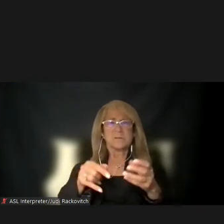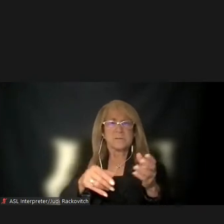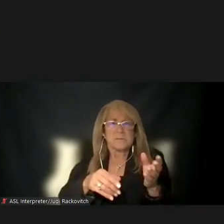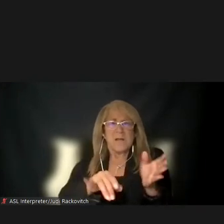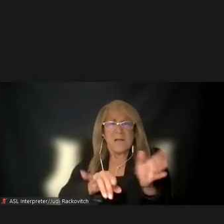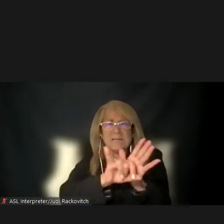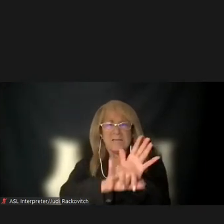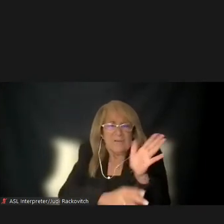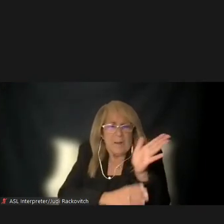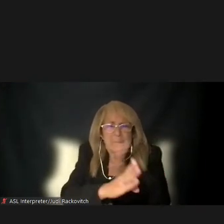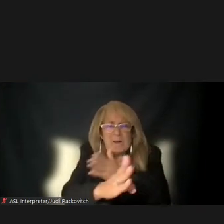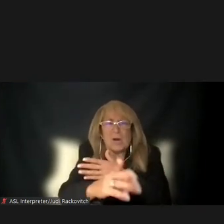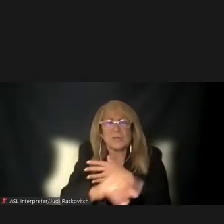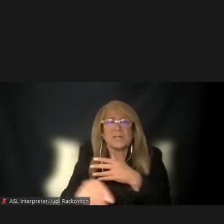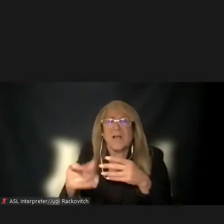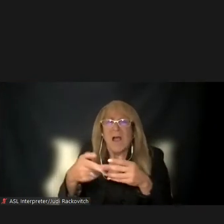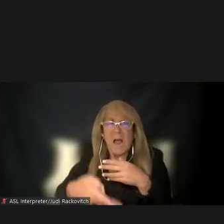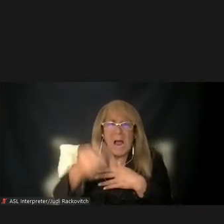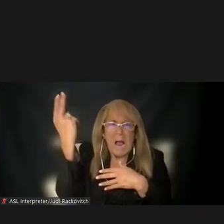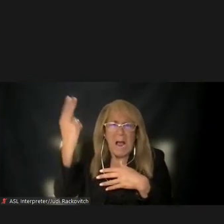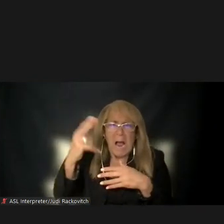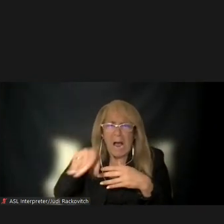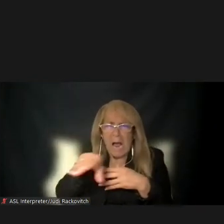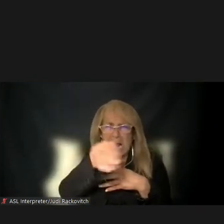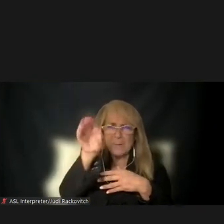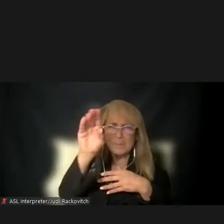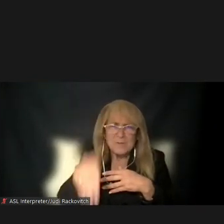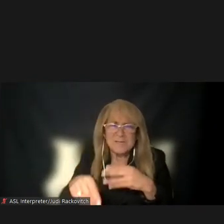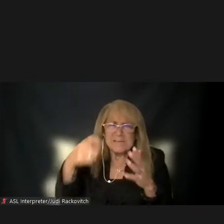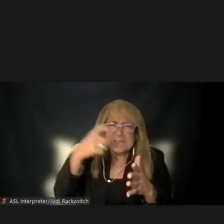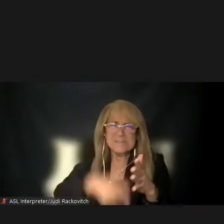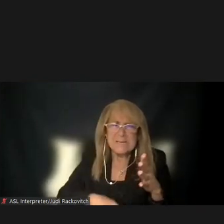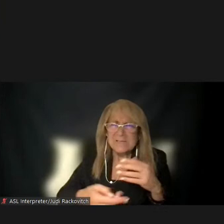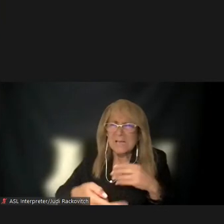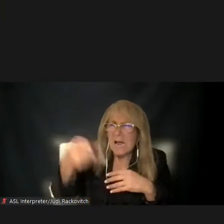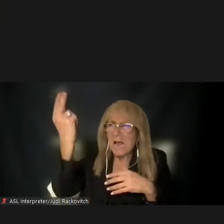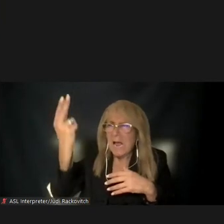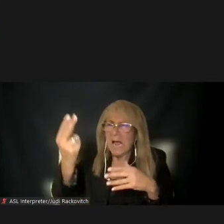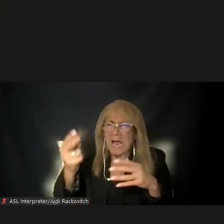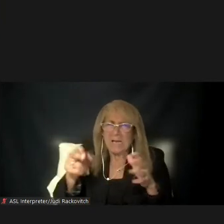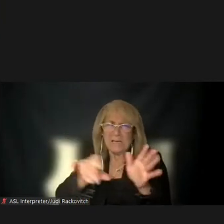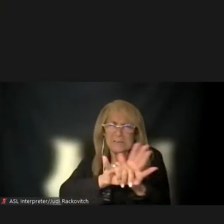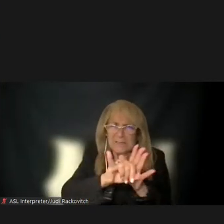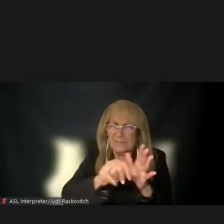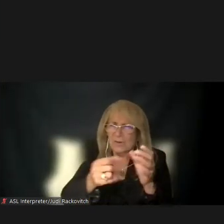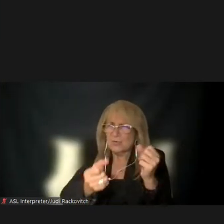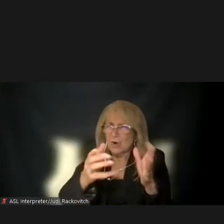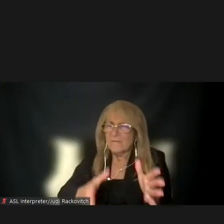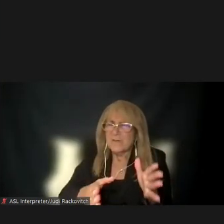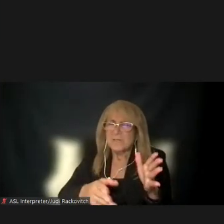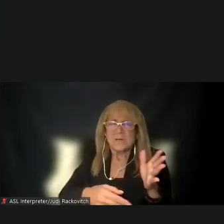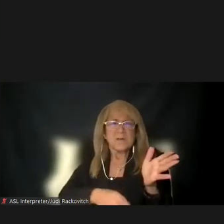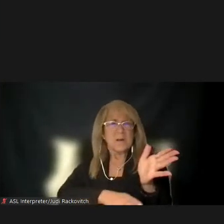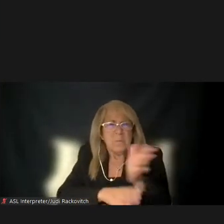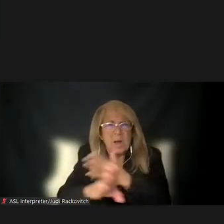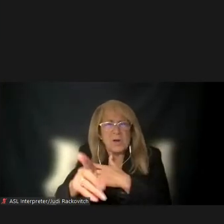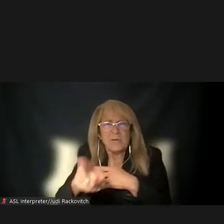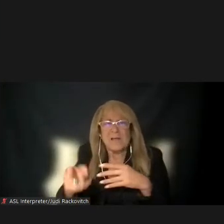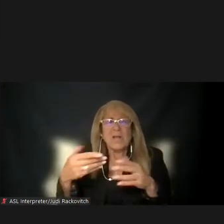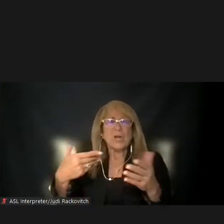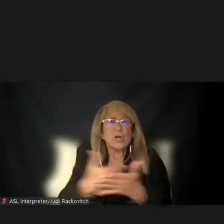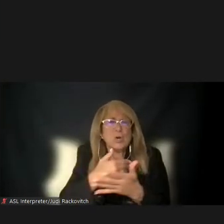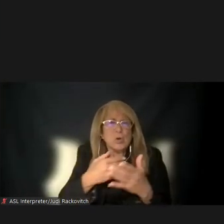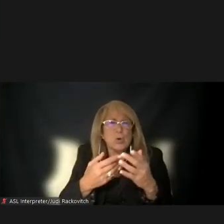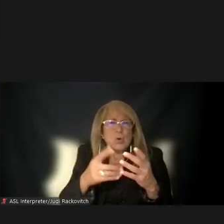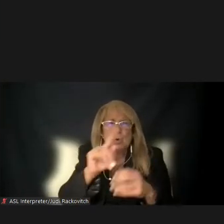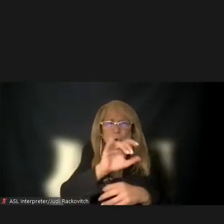industry data shows that a high percentage of taxi and for hire vehicle drivers identifies minority populations. Once there is a new toll for entering the Manhattan Central